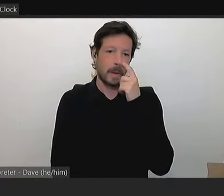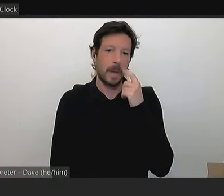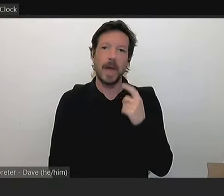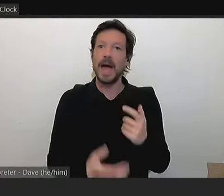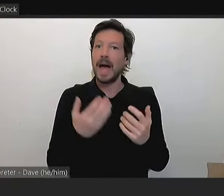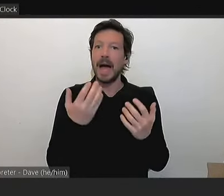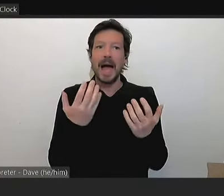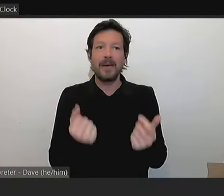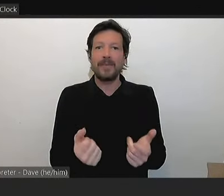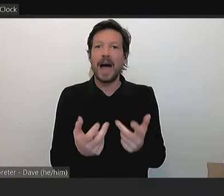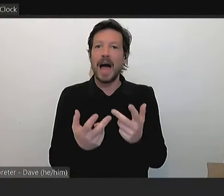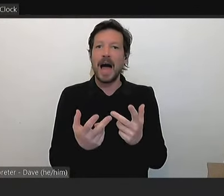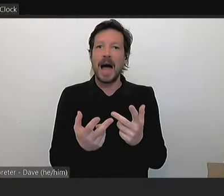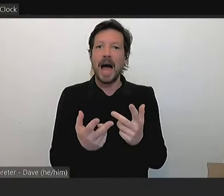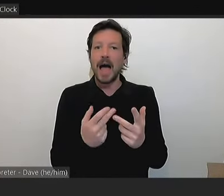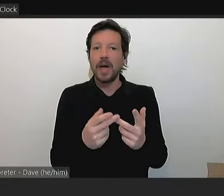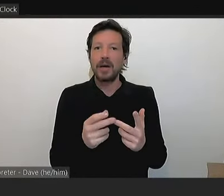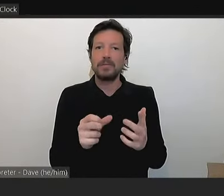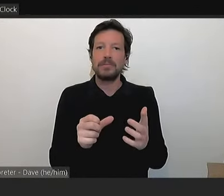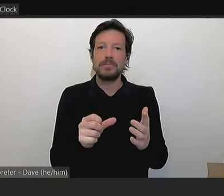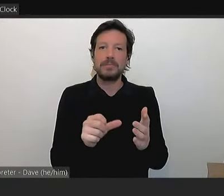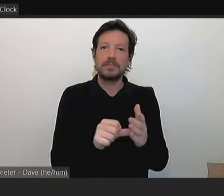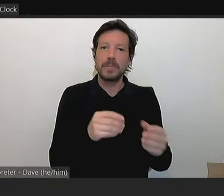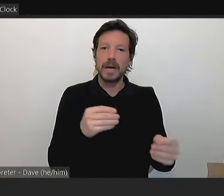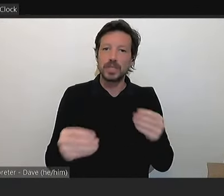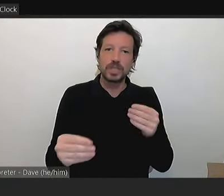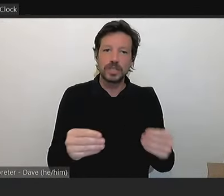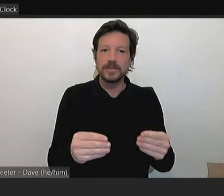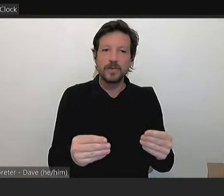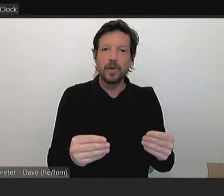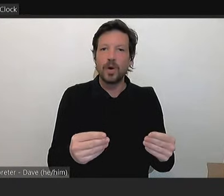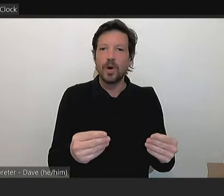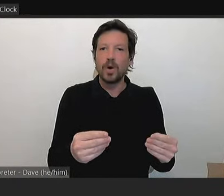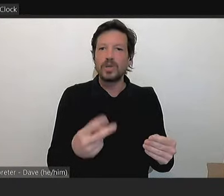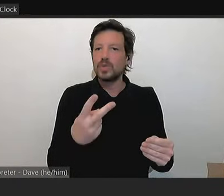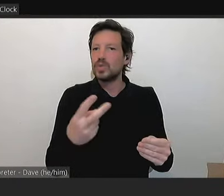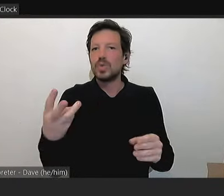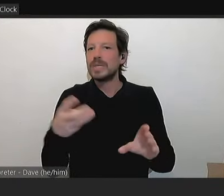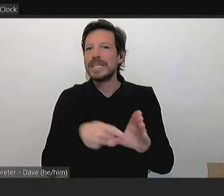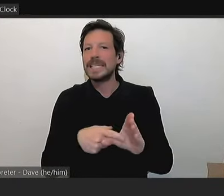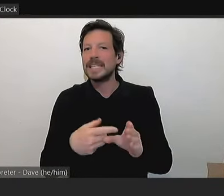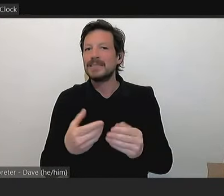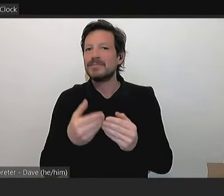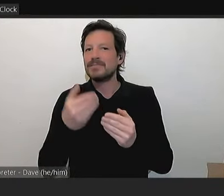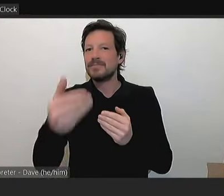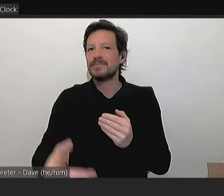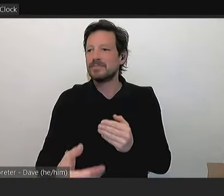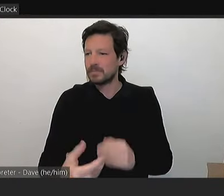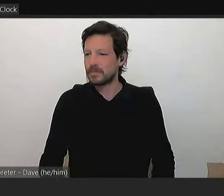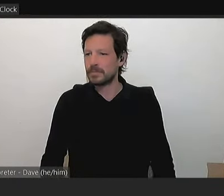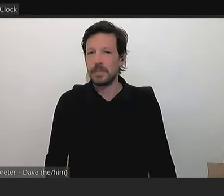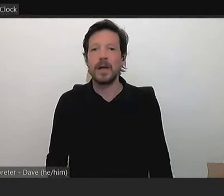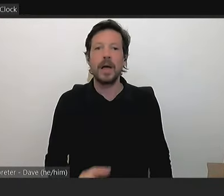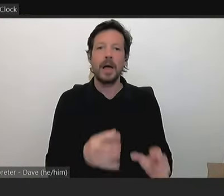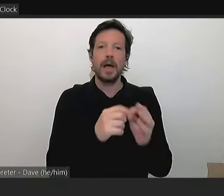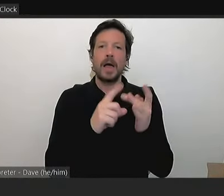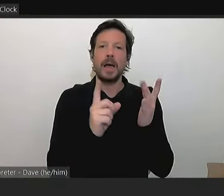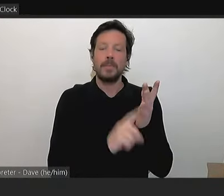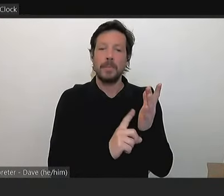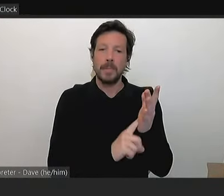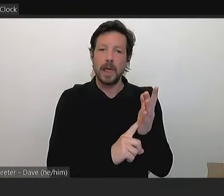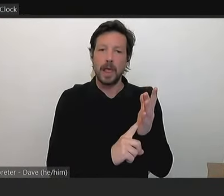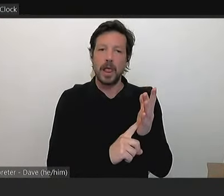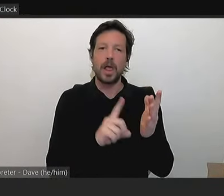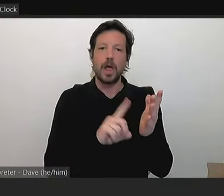sitting two, three years out in the future budget. Bill Laurie Oval, for example, is one that we've had